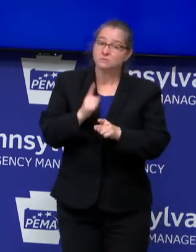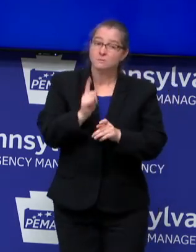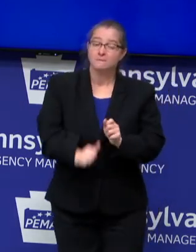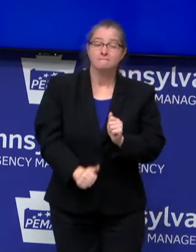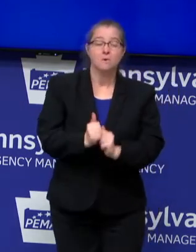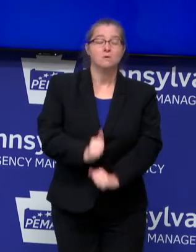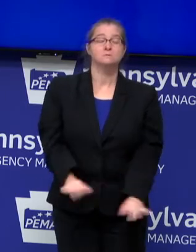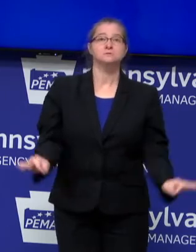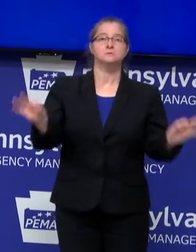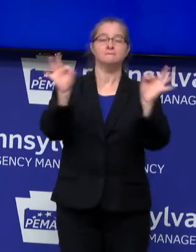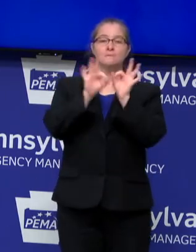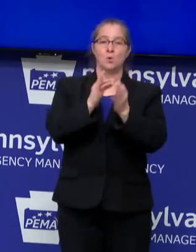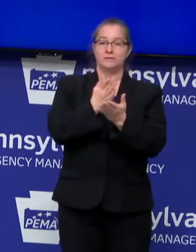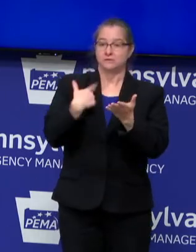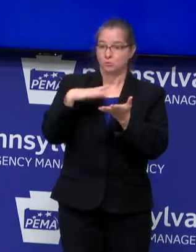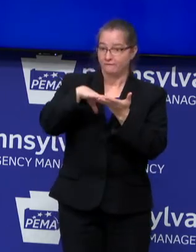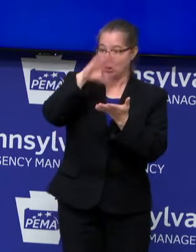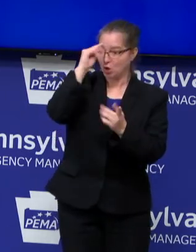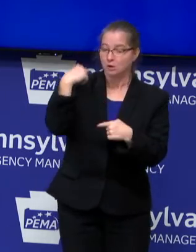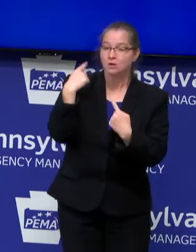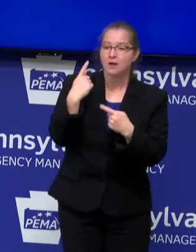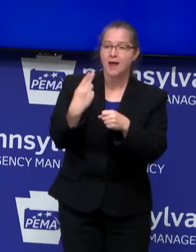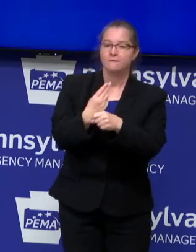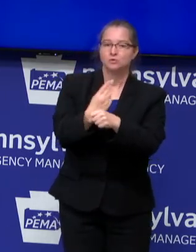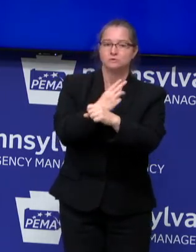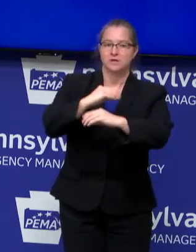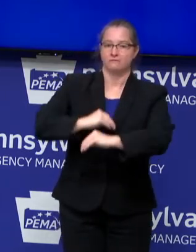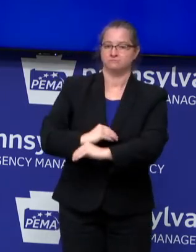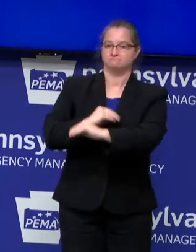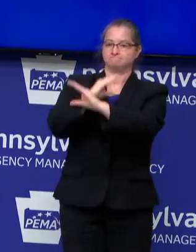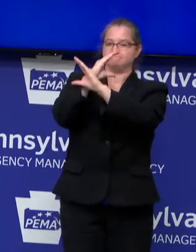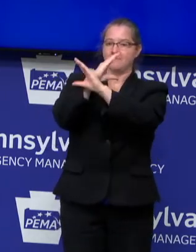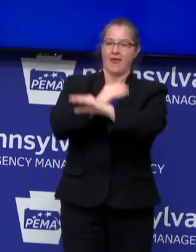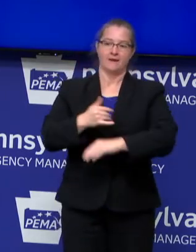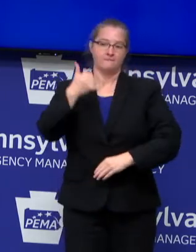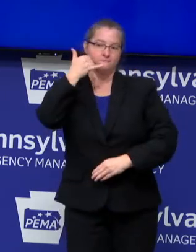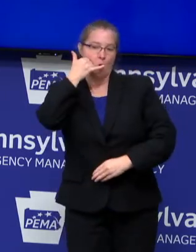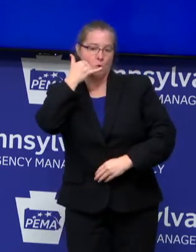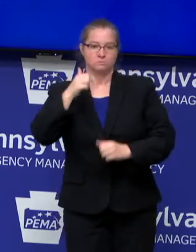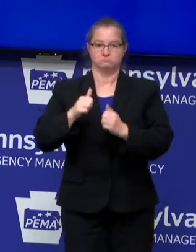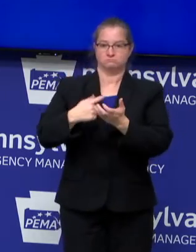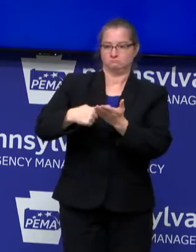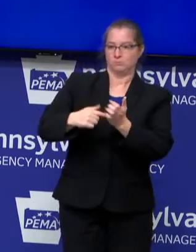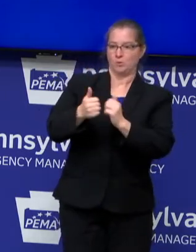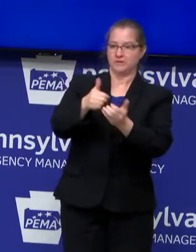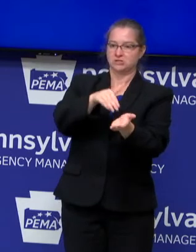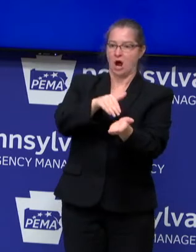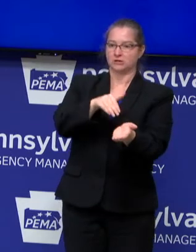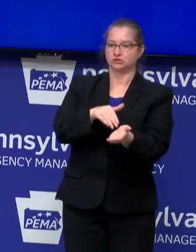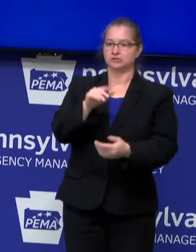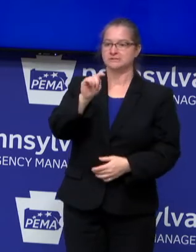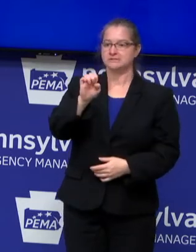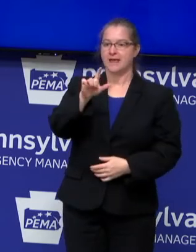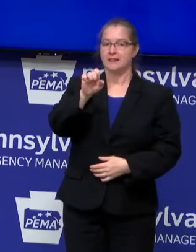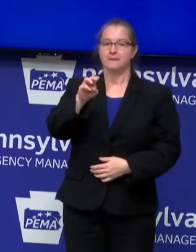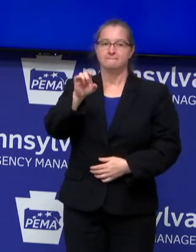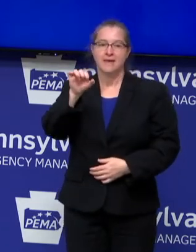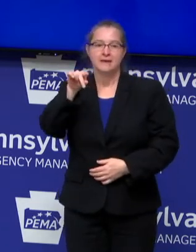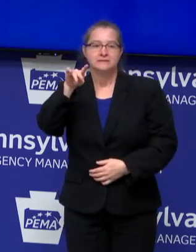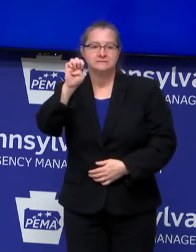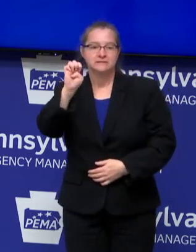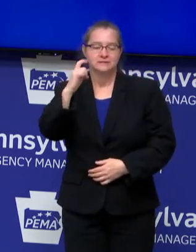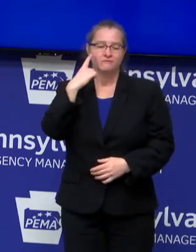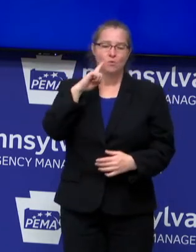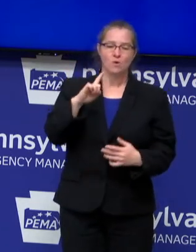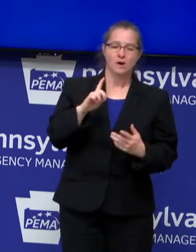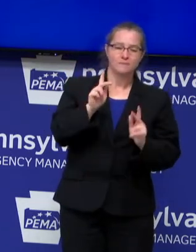developed in this timeframe is the use of telemedicine. Penn State Health on Demand and other applications that are available for